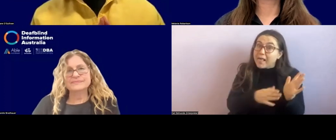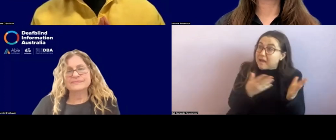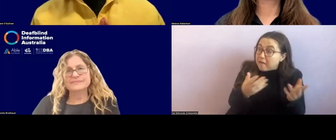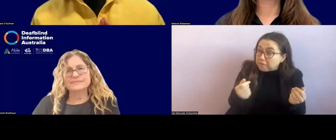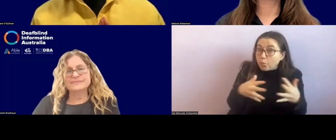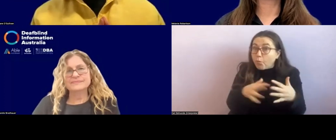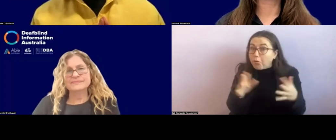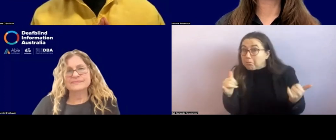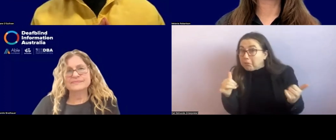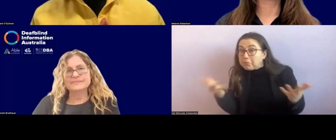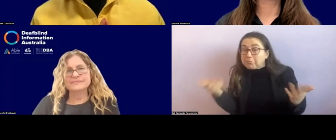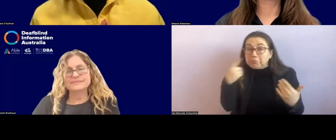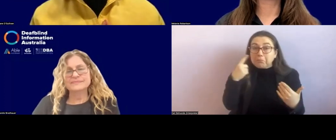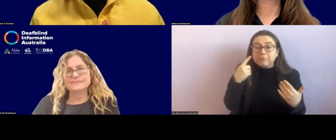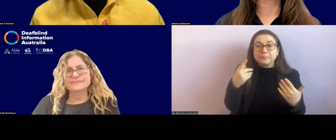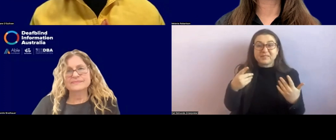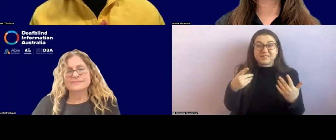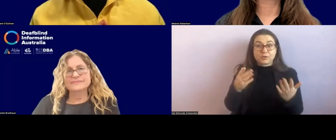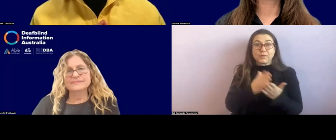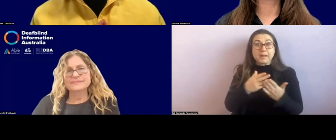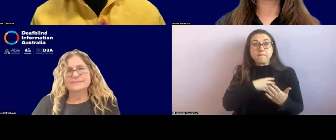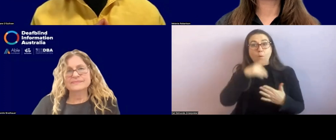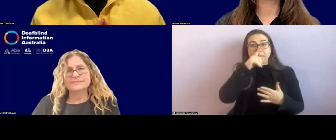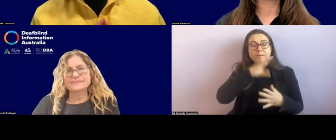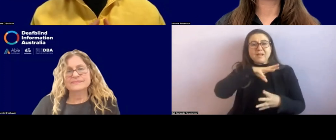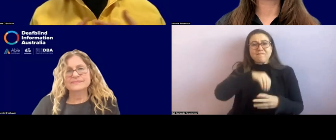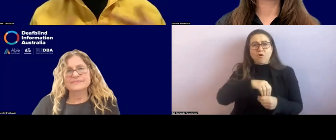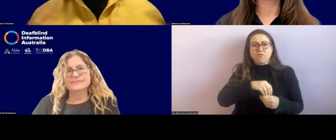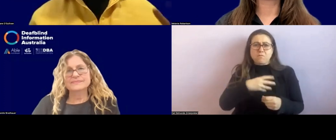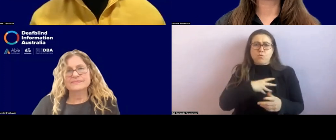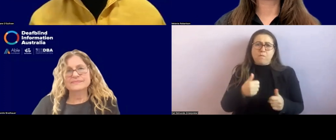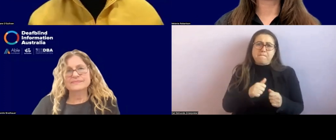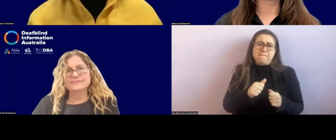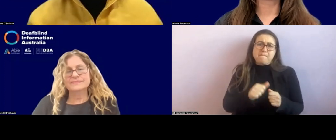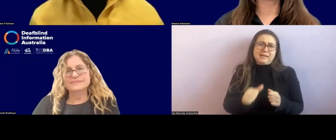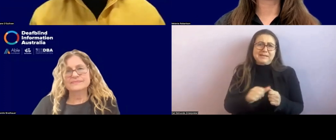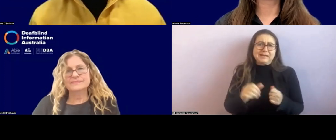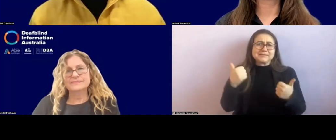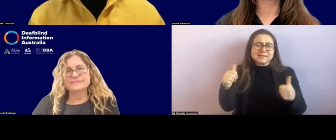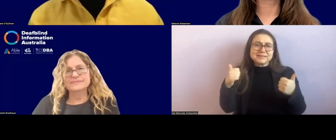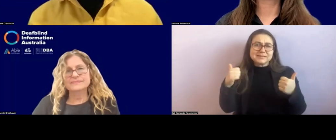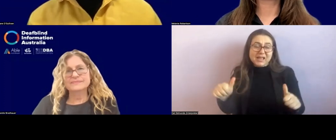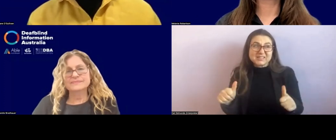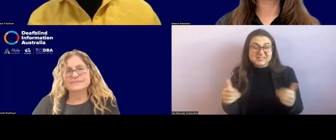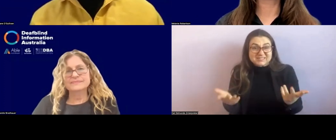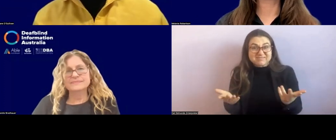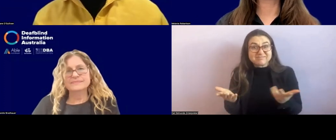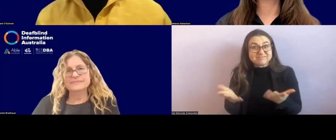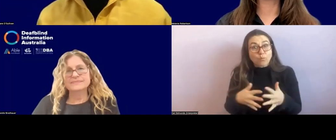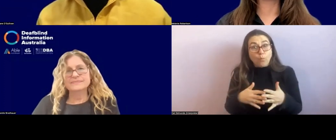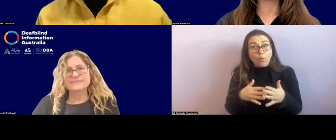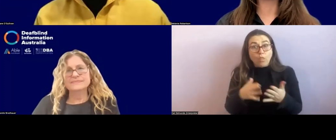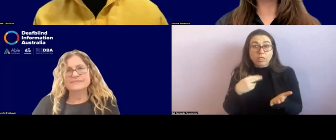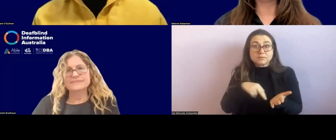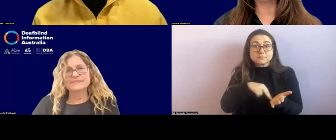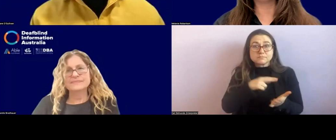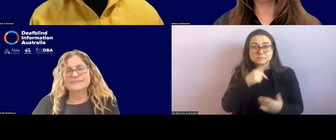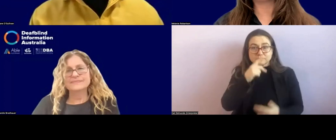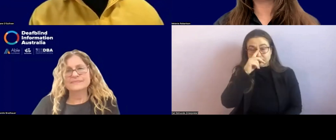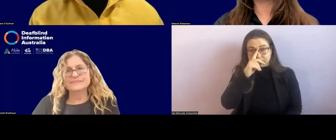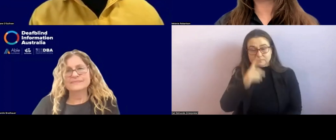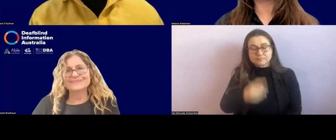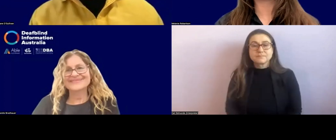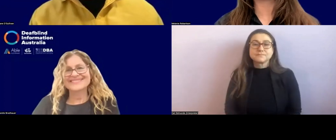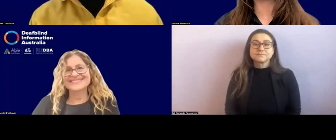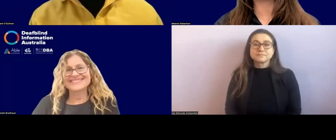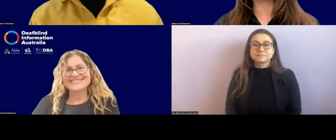think it's, it's the more brains on this, the better. And I think it's a, it's an area that we're still learning about, you know? Mm. Yep. And